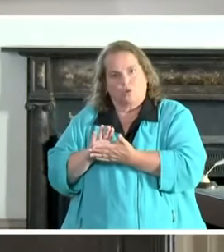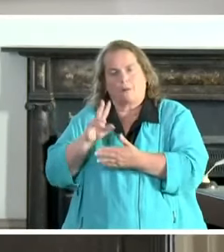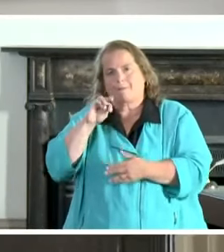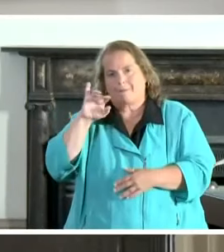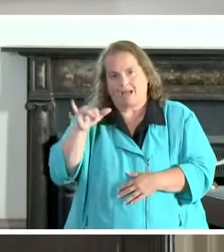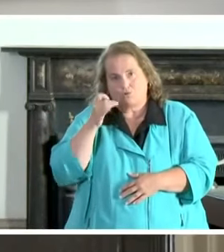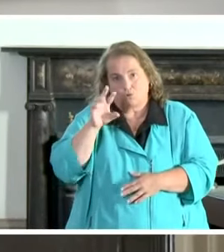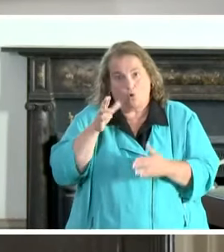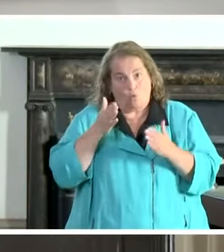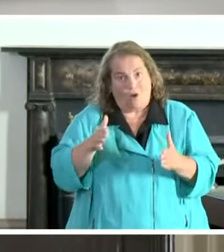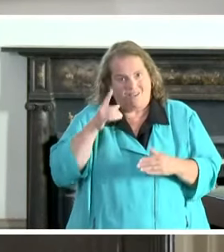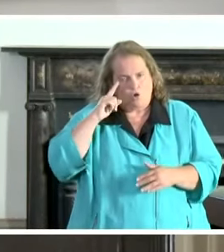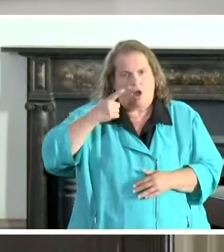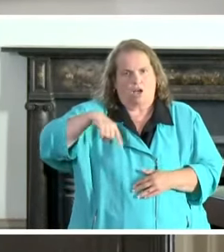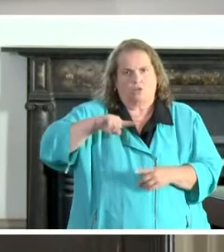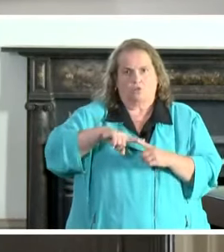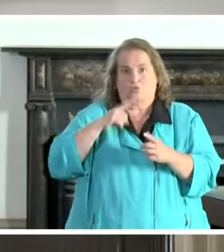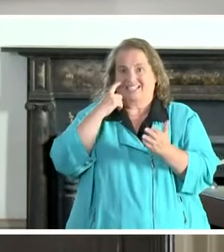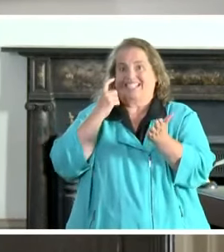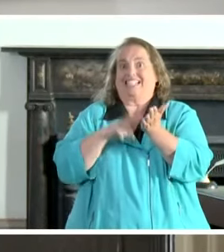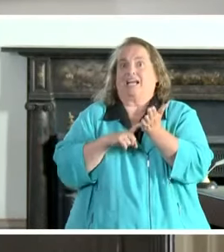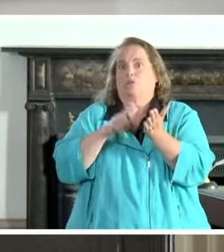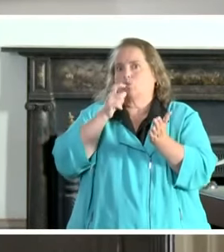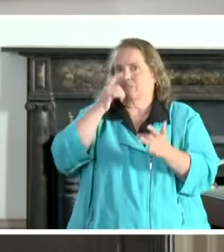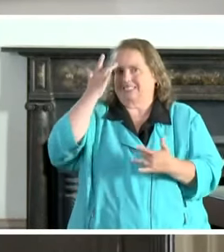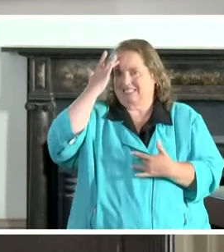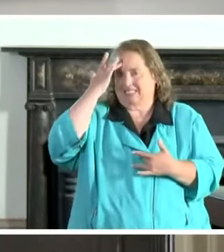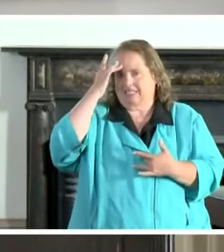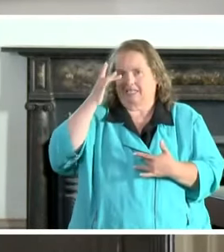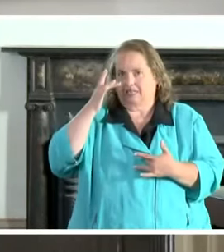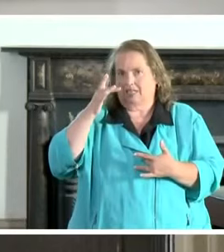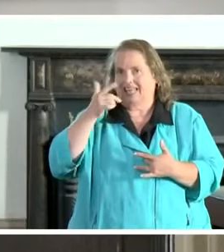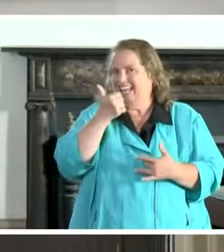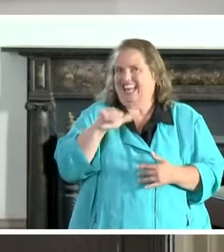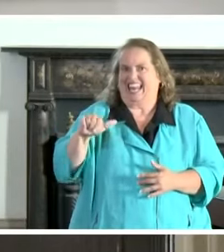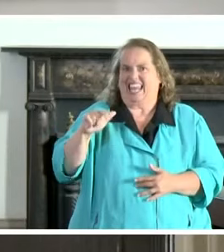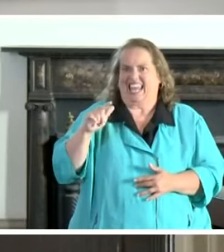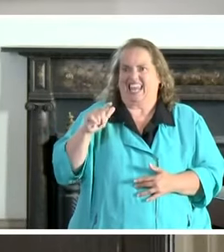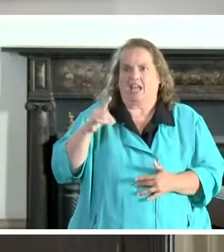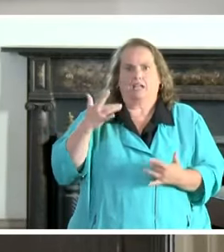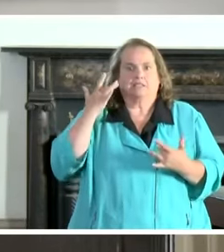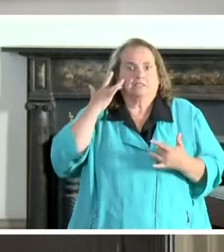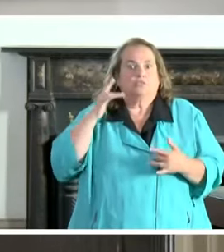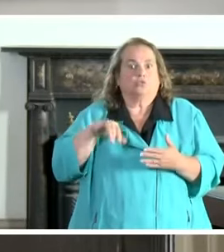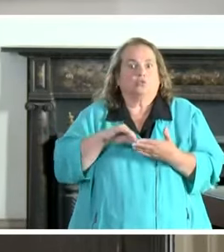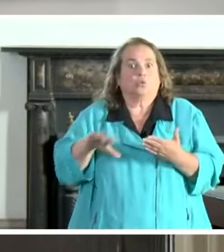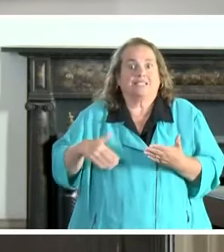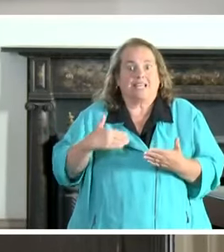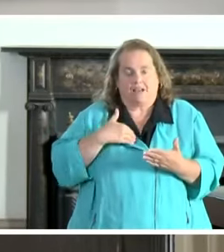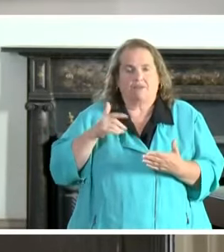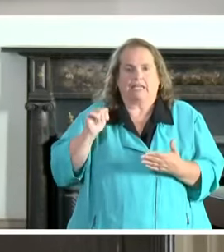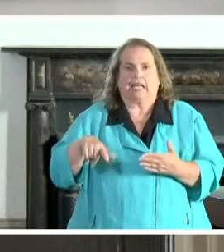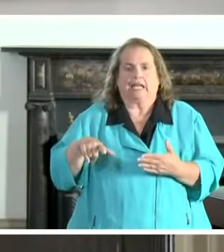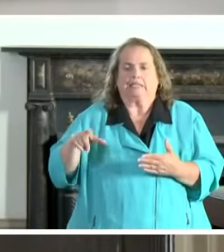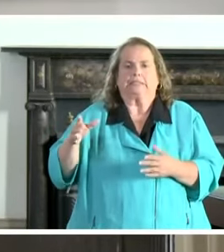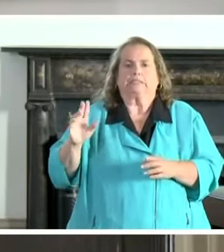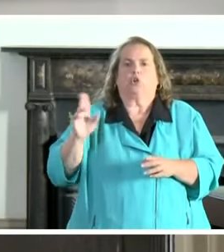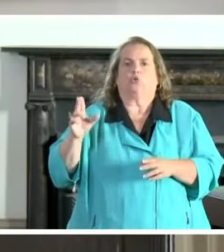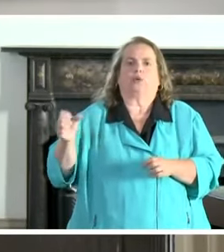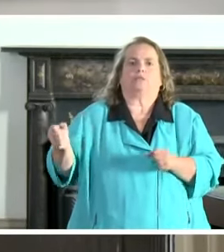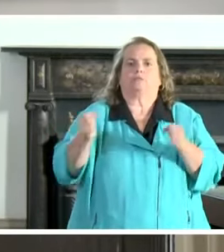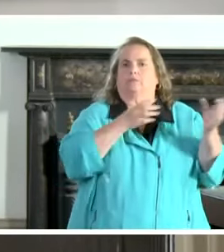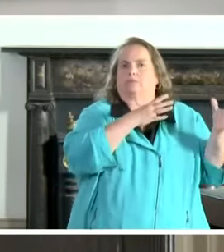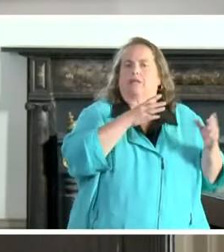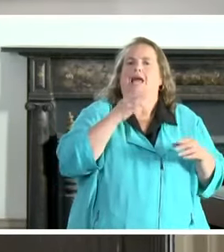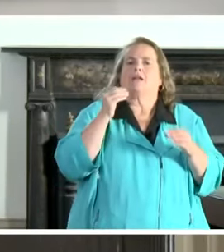way for us to detect any symptoms that a student has so they can then be excluded and